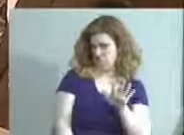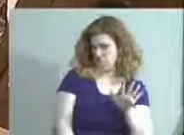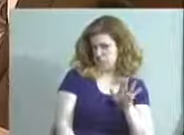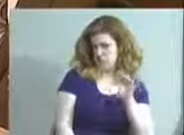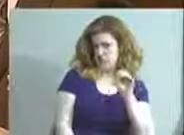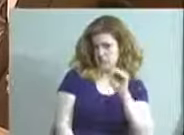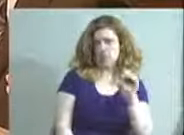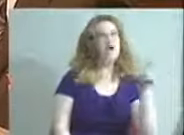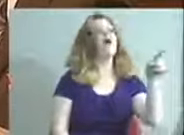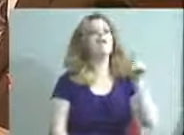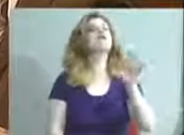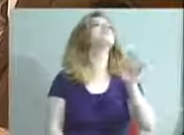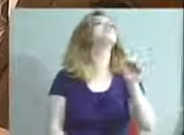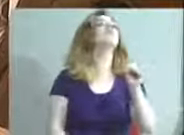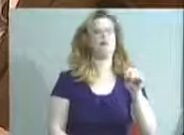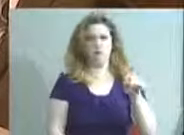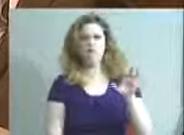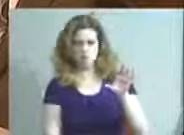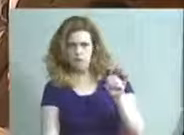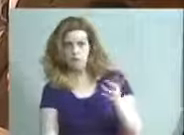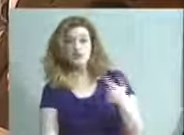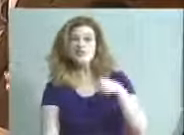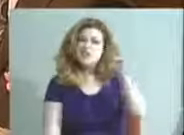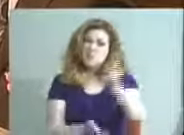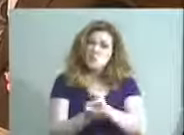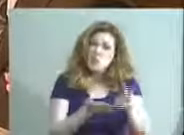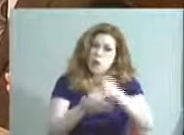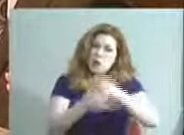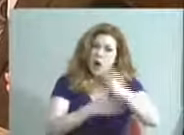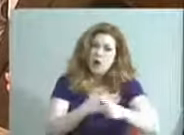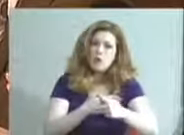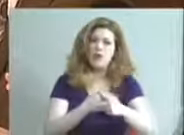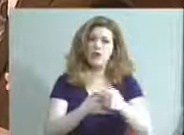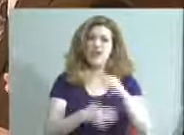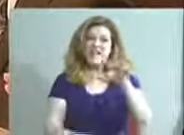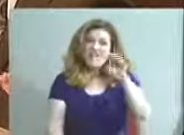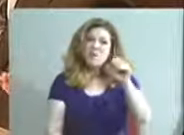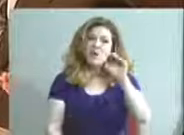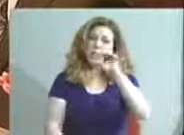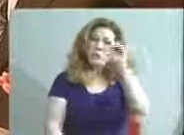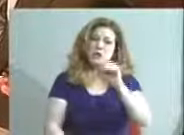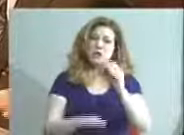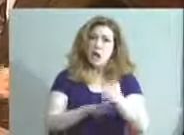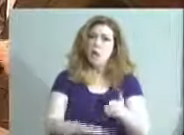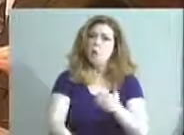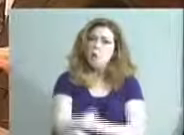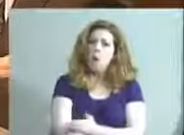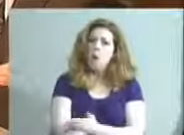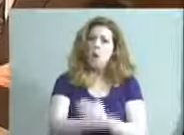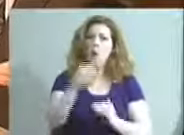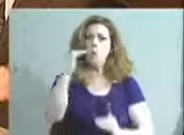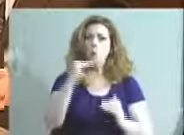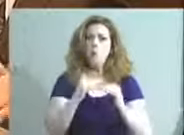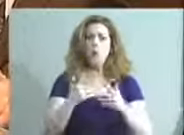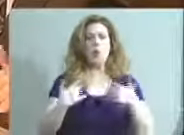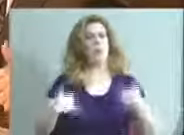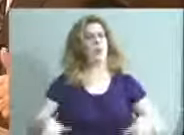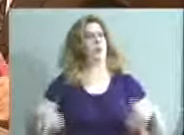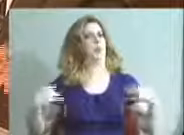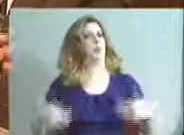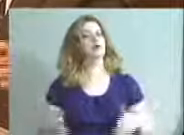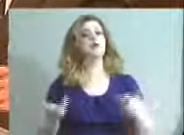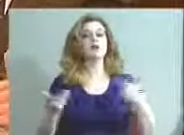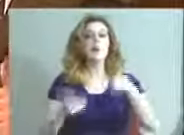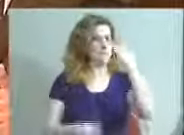50 percent. So in a six-week program, you make 50 percent improvement, and you're almost at our brigands measurement. So